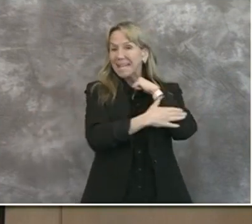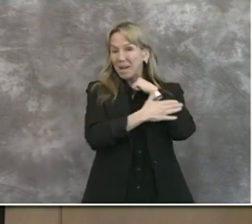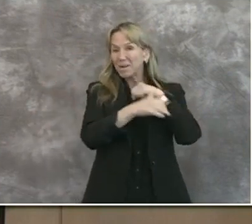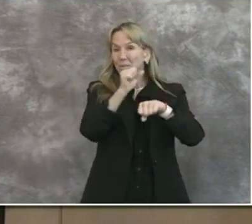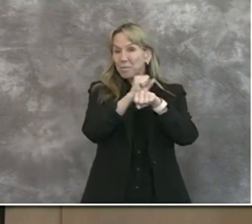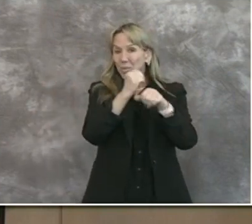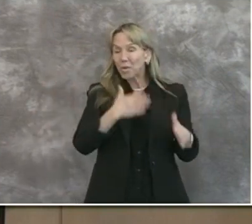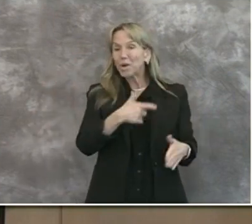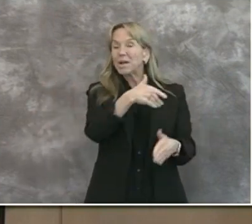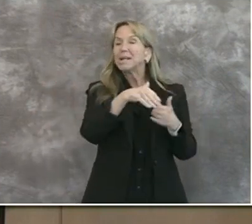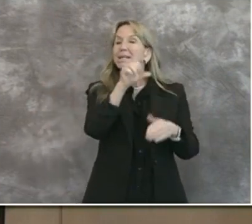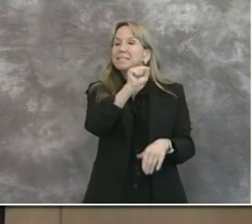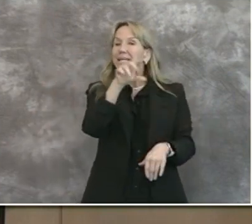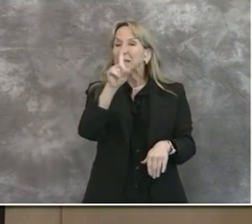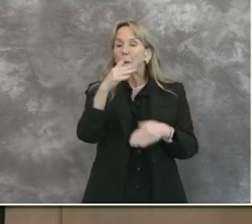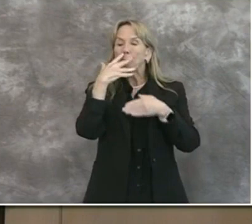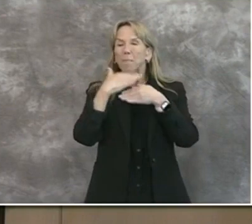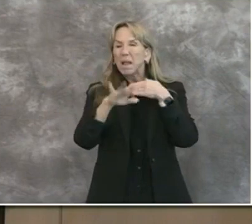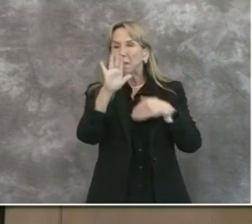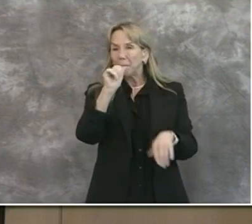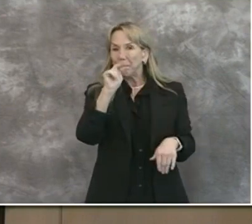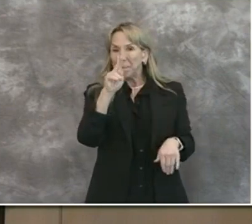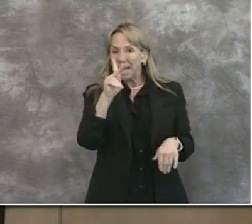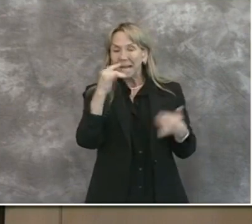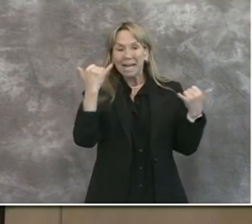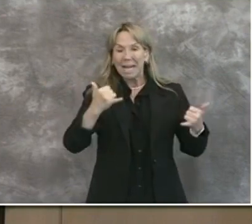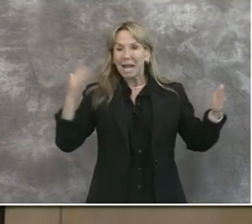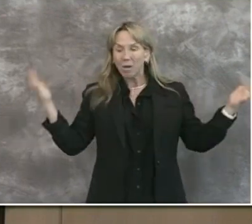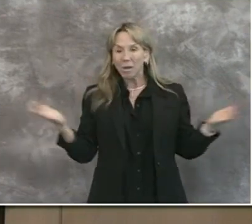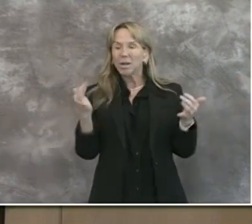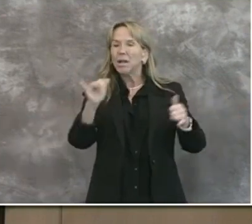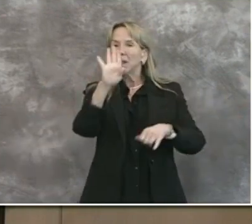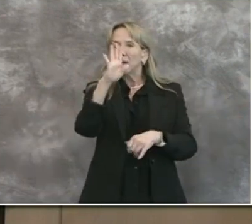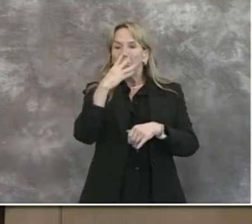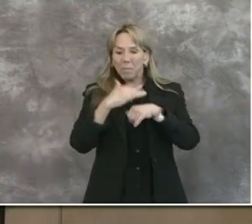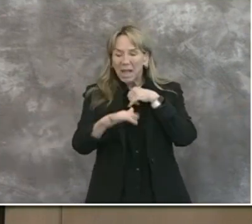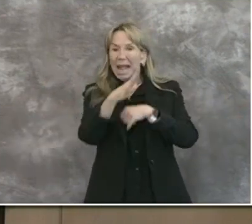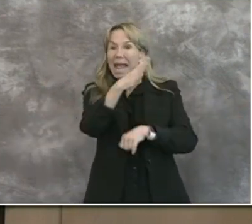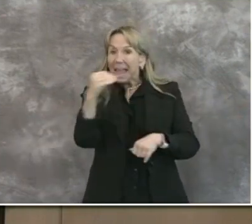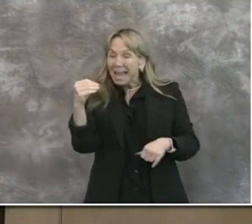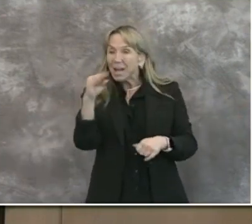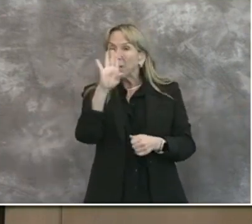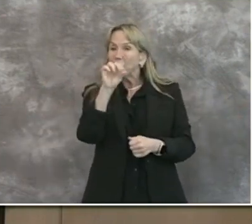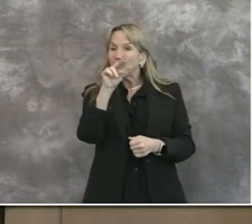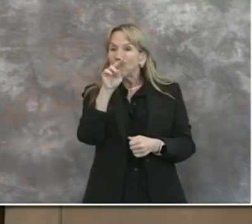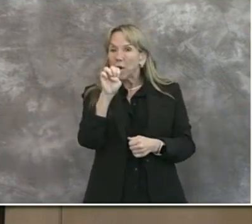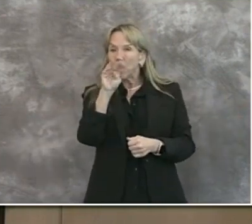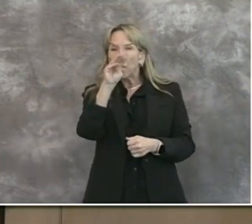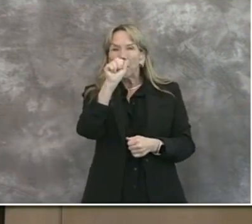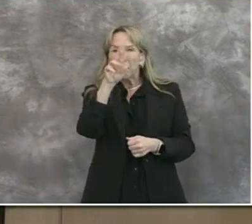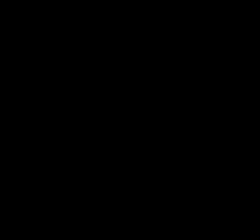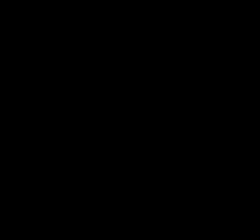to stage an annual county blood and bone marrow drive that is one of the largest drives in the region.